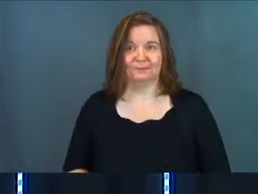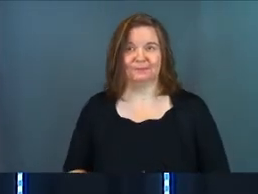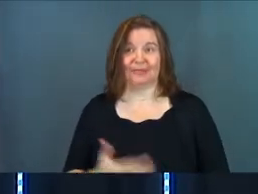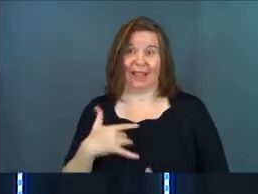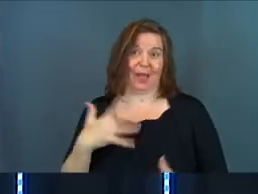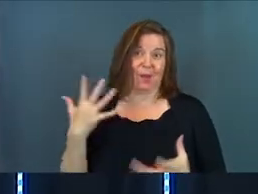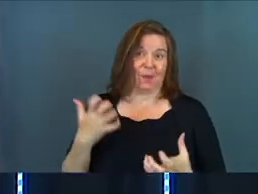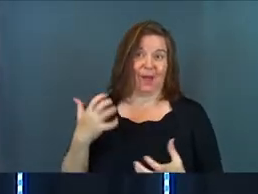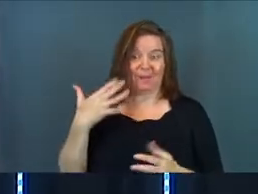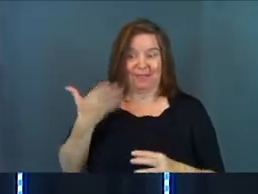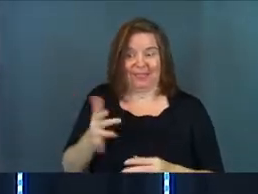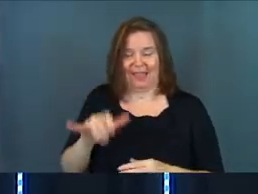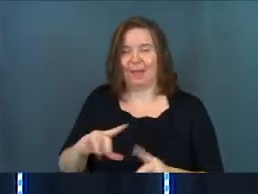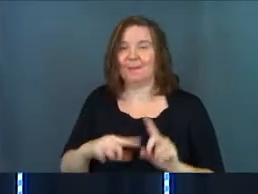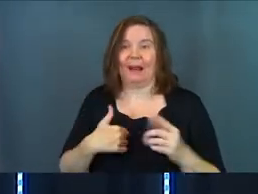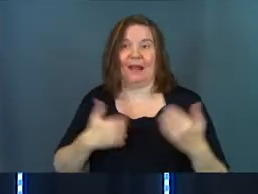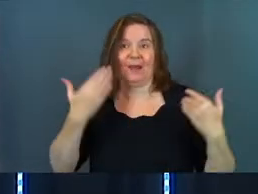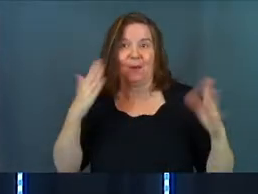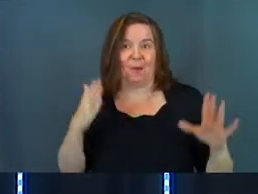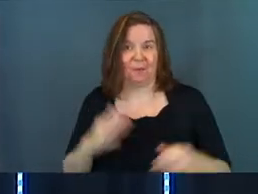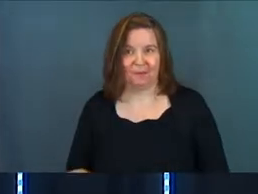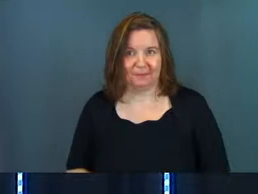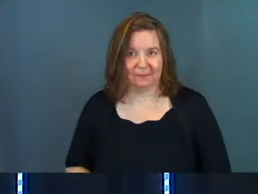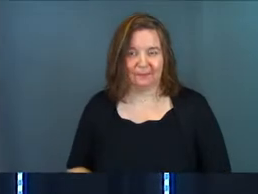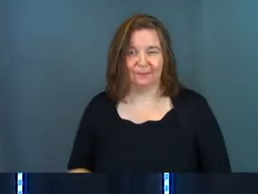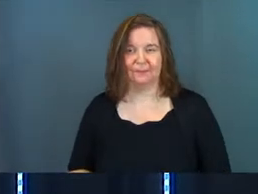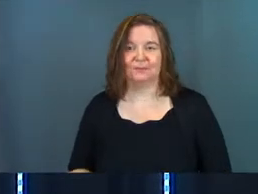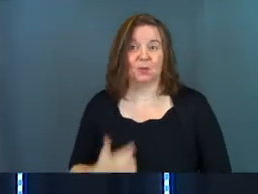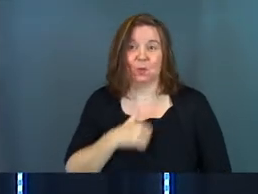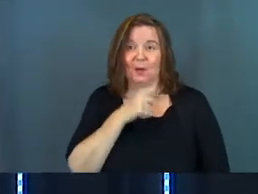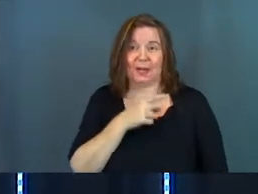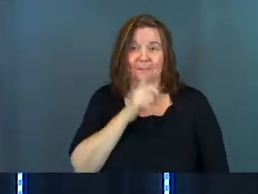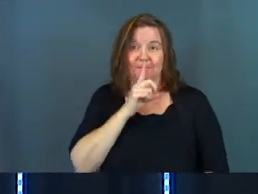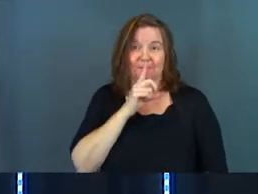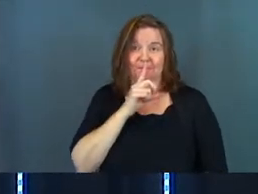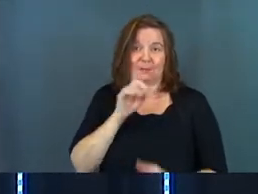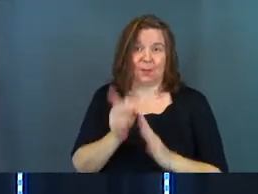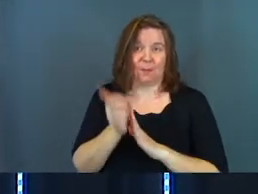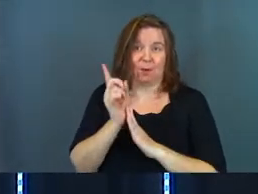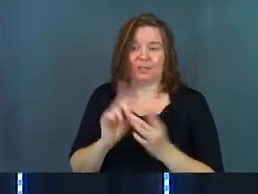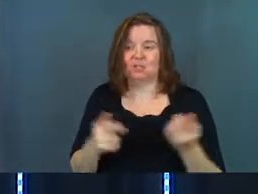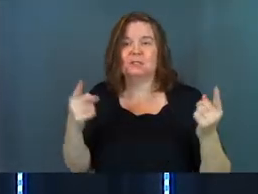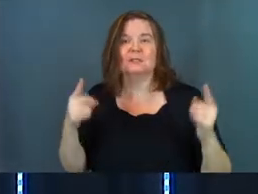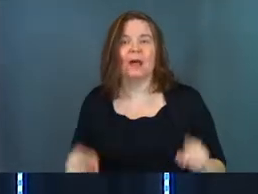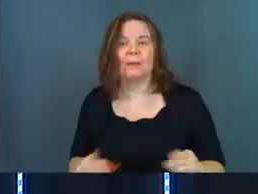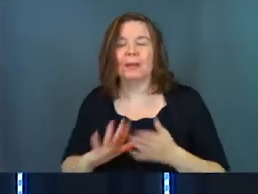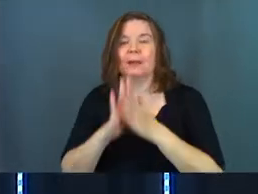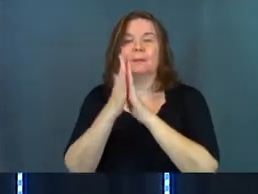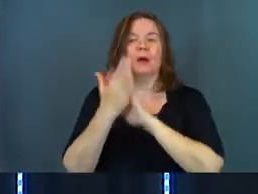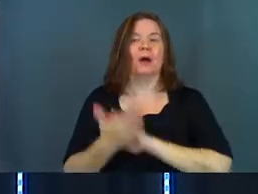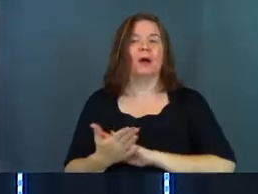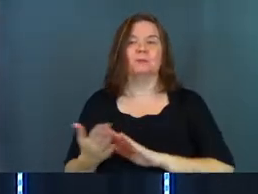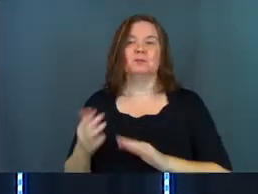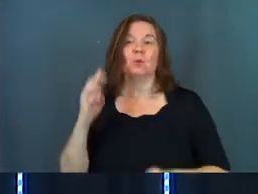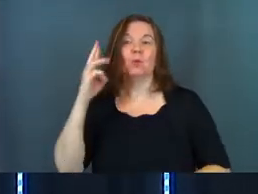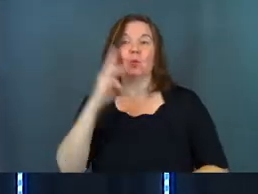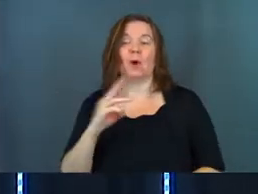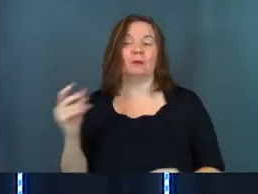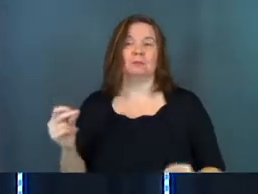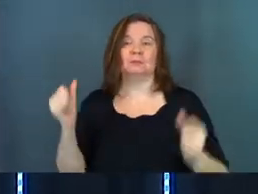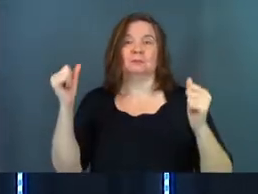I kind of want it to be that, but I don't know. We're not given the moment. It just happens. It just becomes wine.